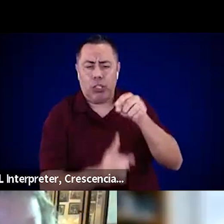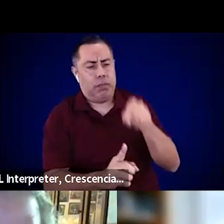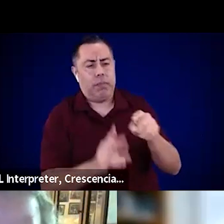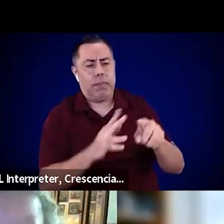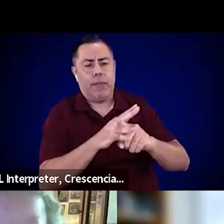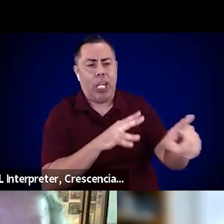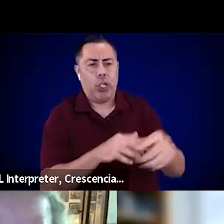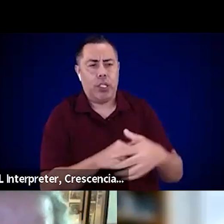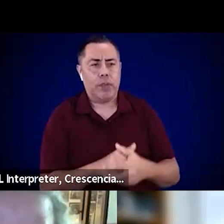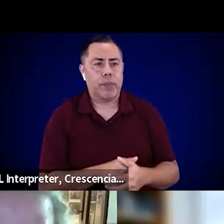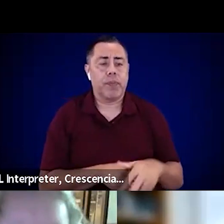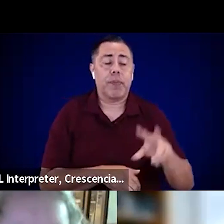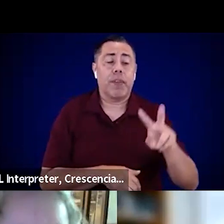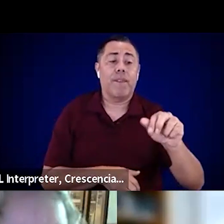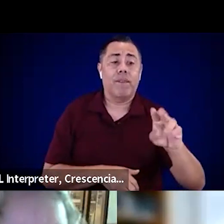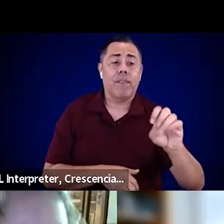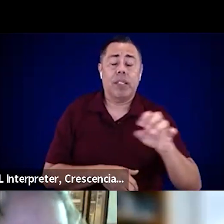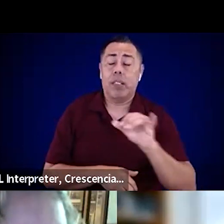You know,